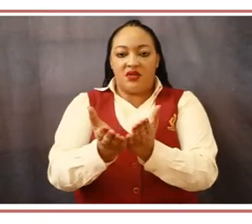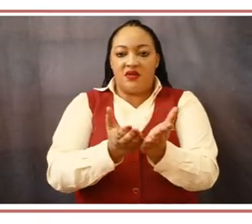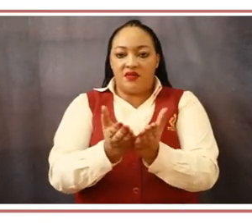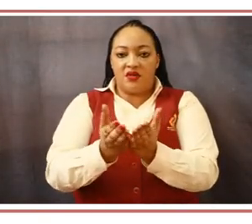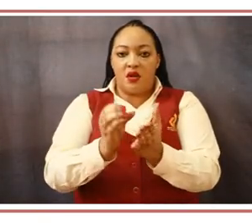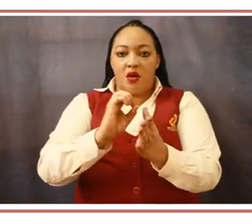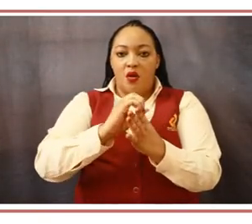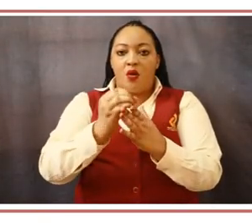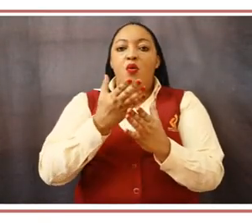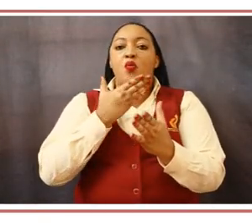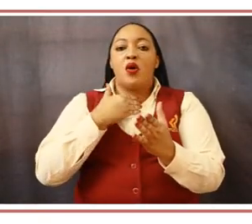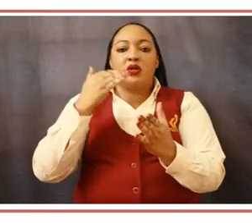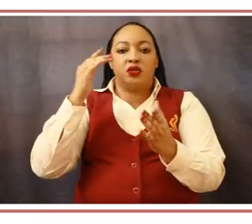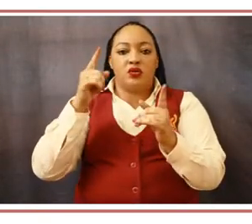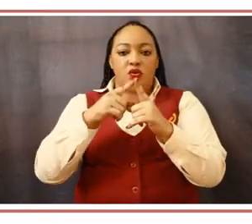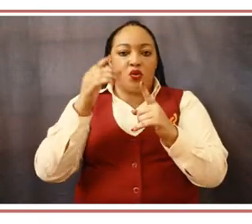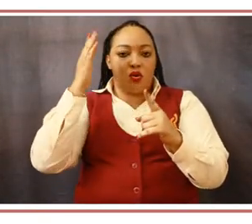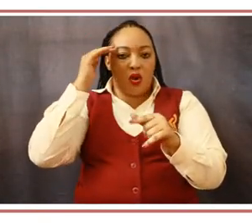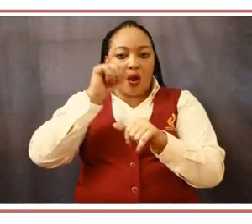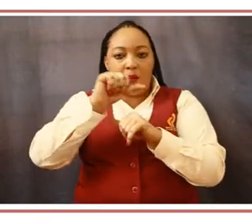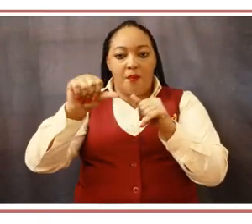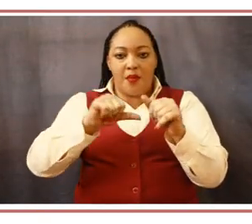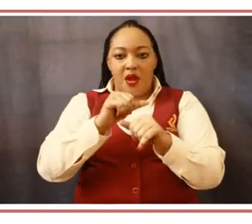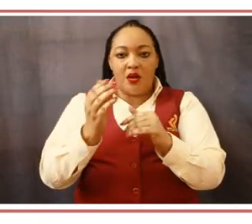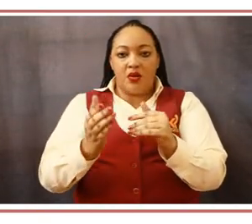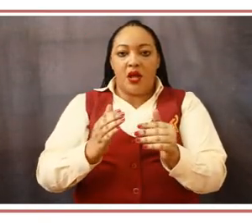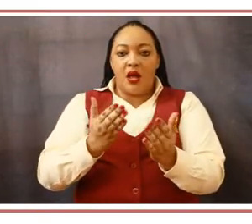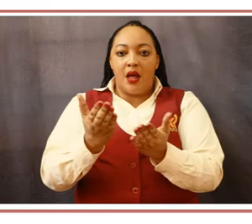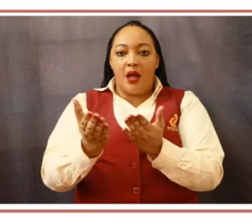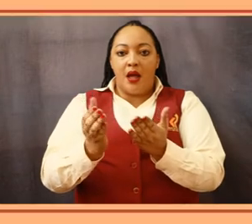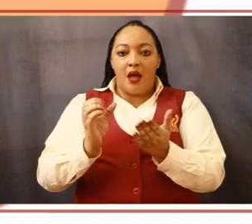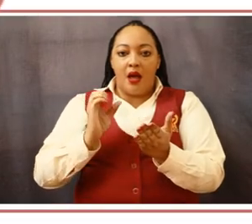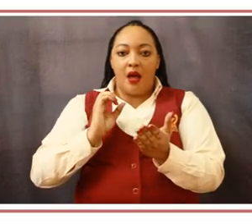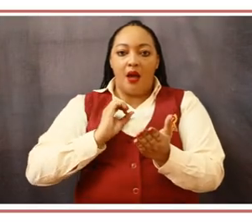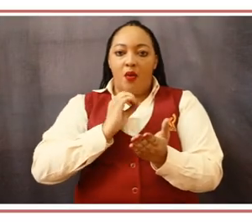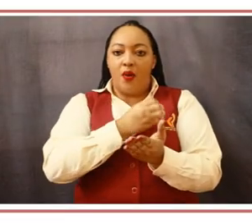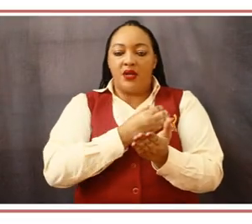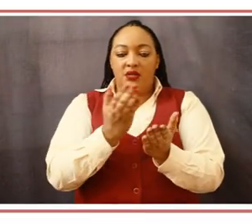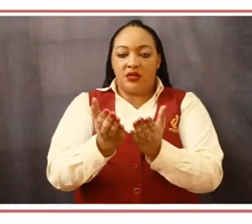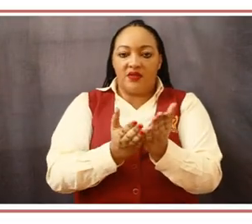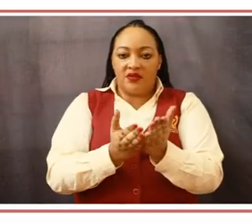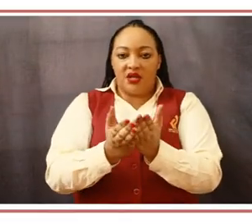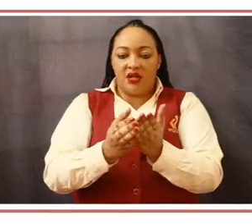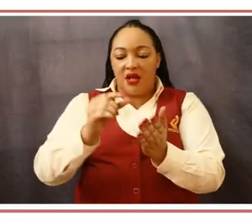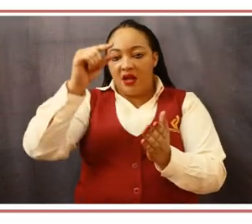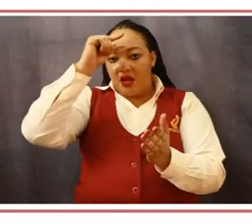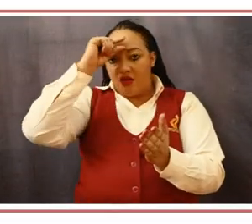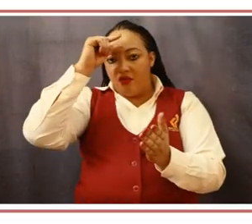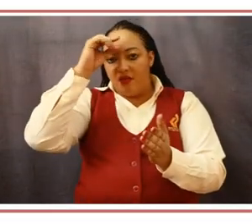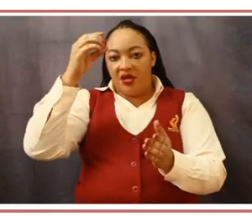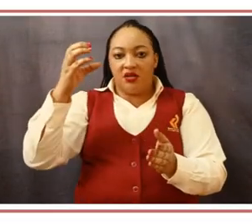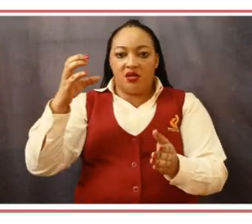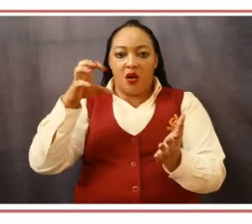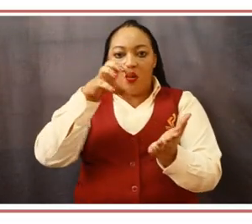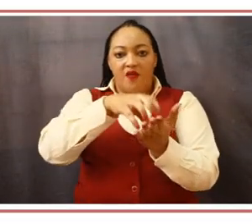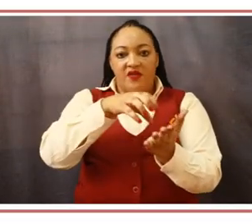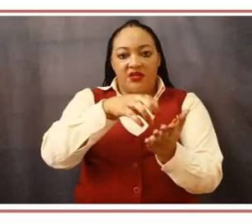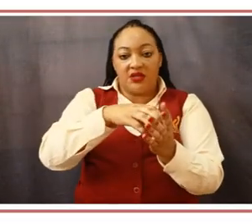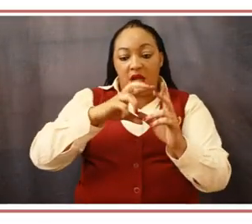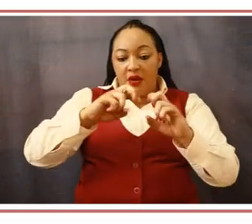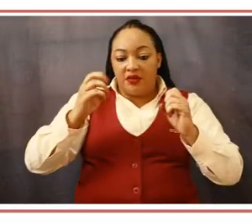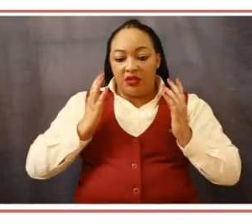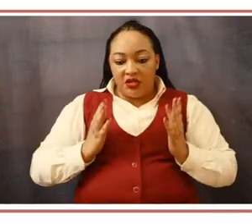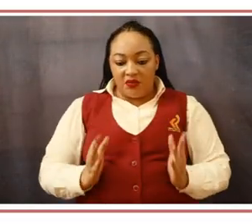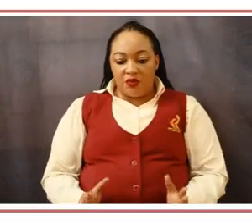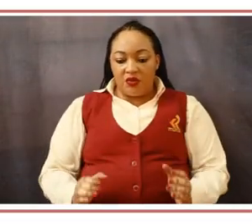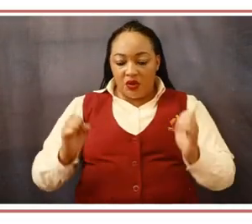Public Service Code of Conduct and especially focus on the following core values. Integrity. We are guided by probability and highest